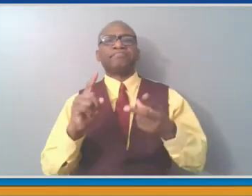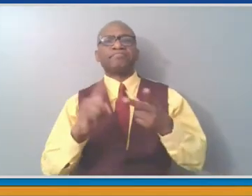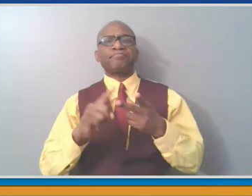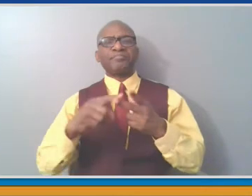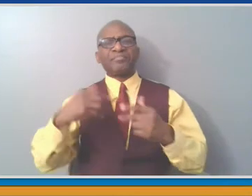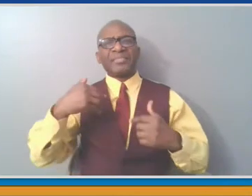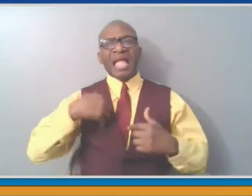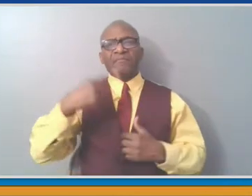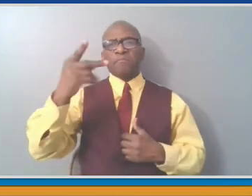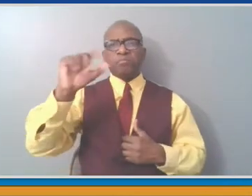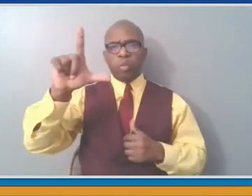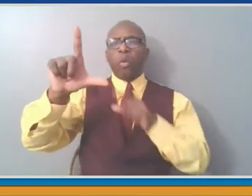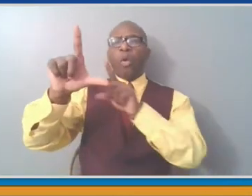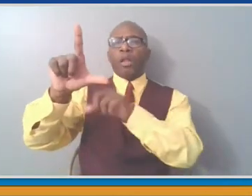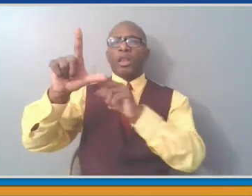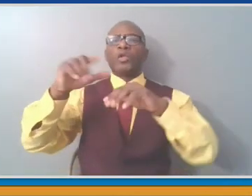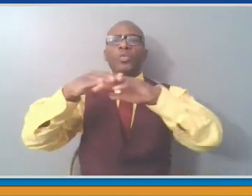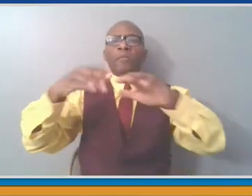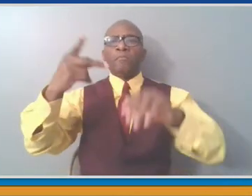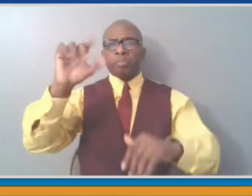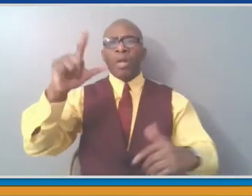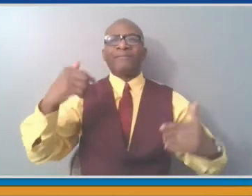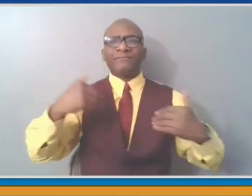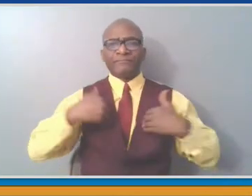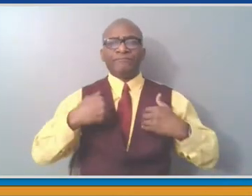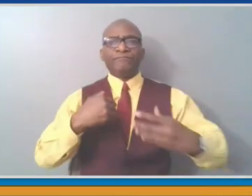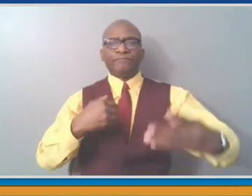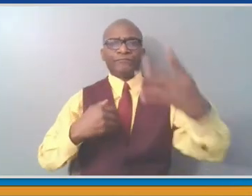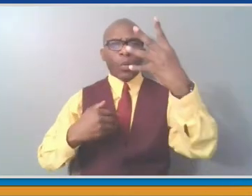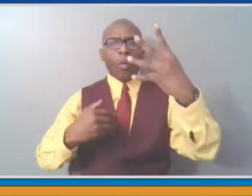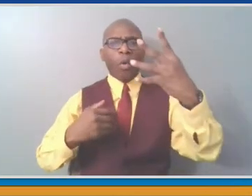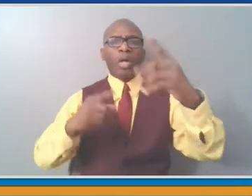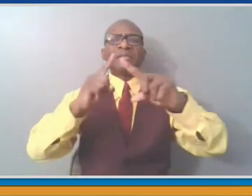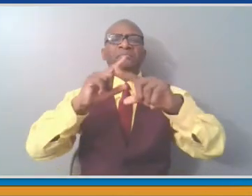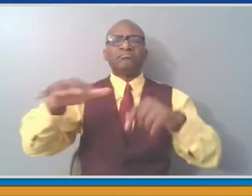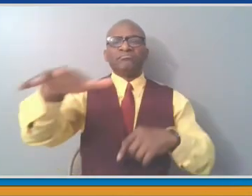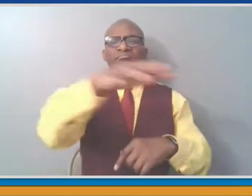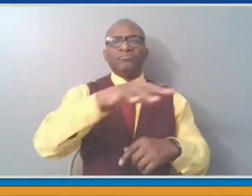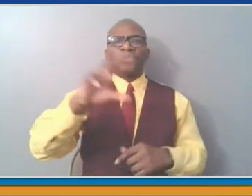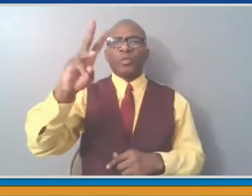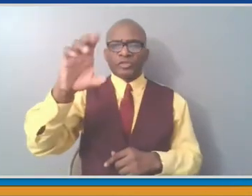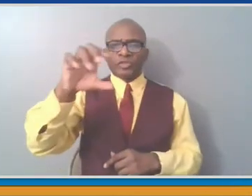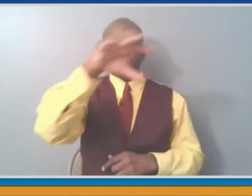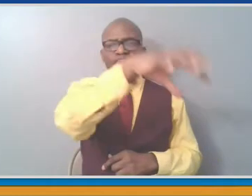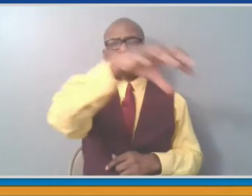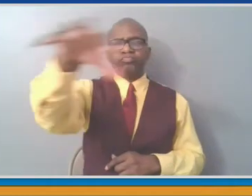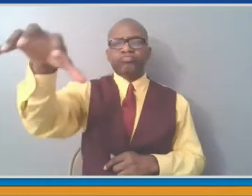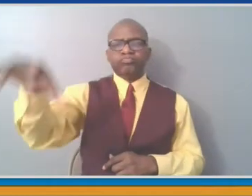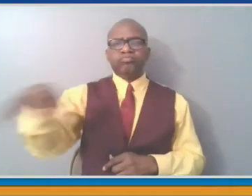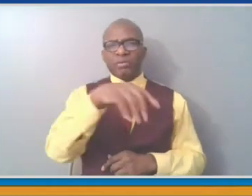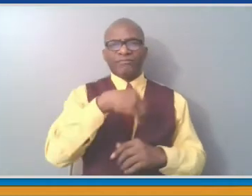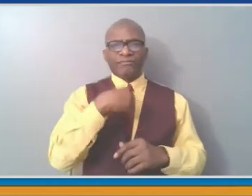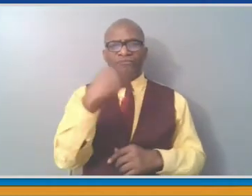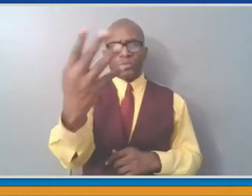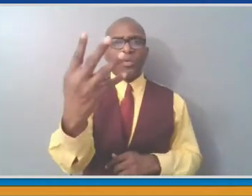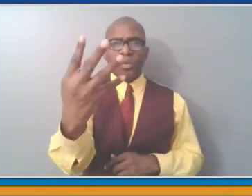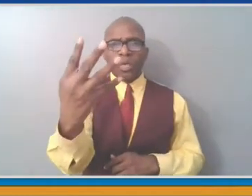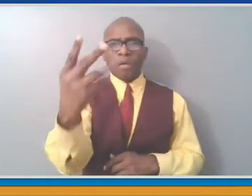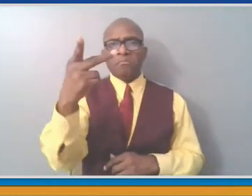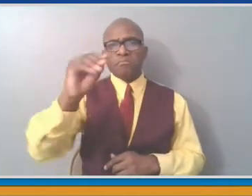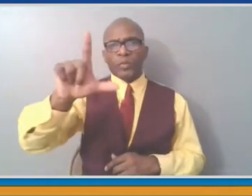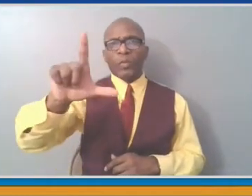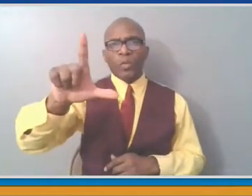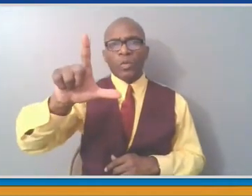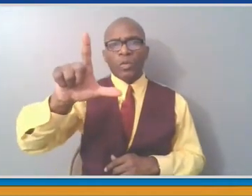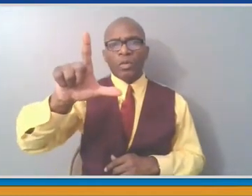Plains, Sprain Ridge, which is in Yonkers on the Yonkers-Greenberg border, Tibbetts Brook, which is in the heart of Yonkers, and Wilson Woods in Mount